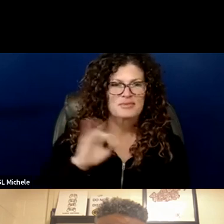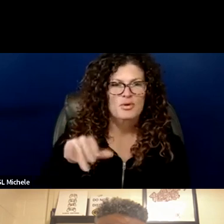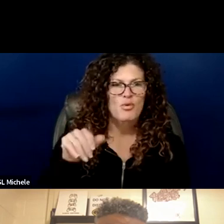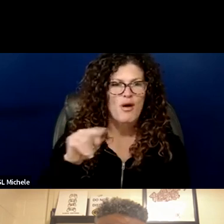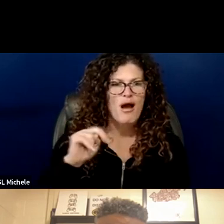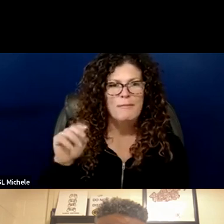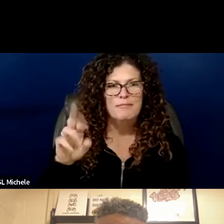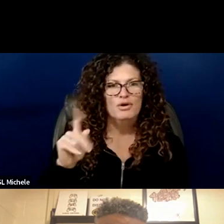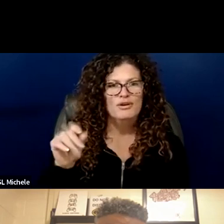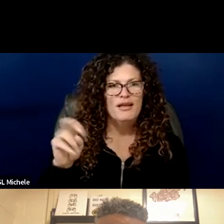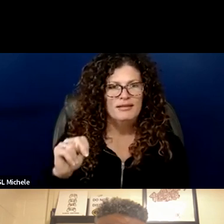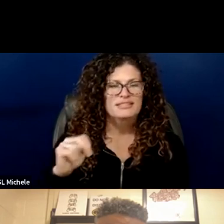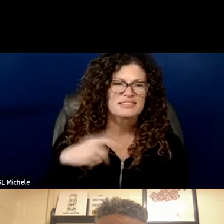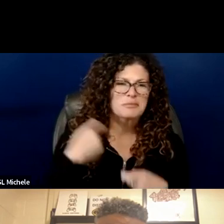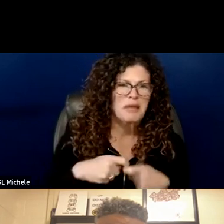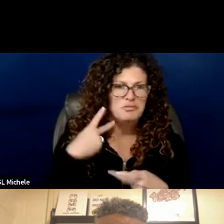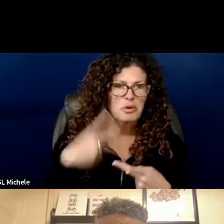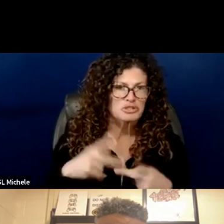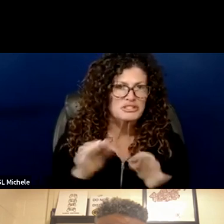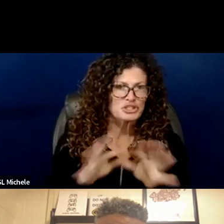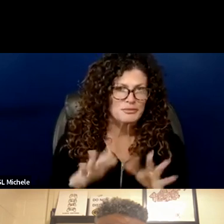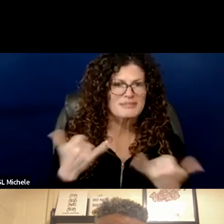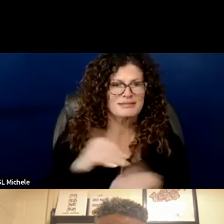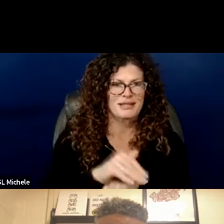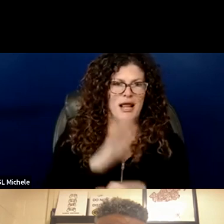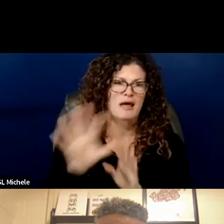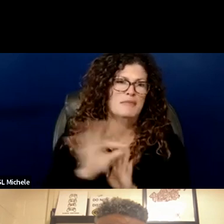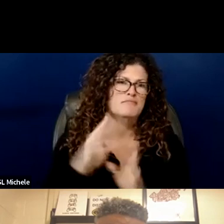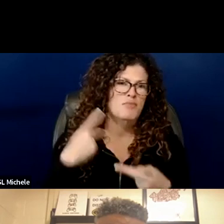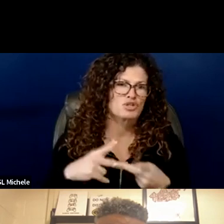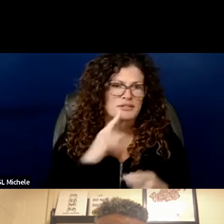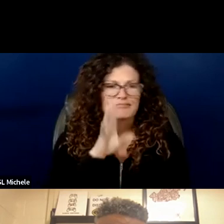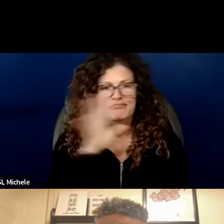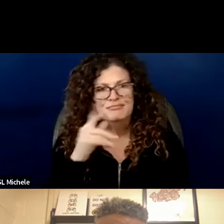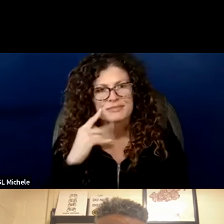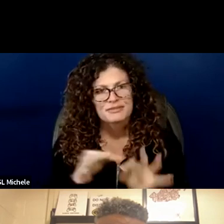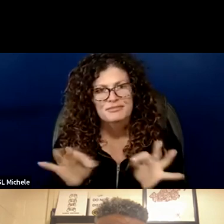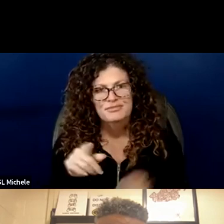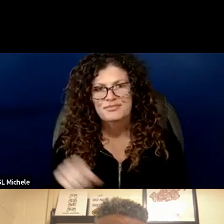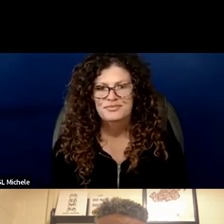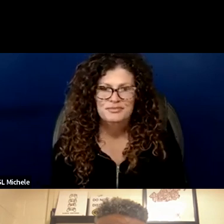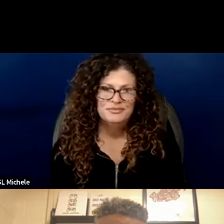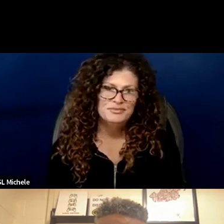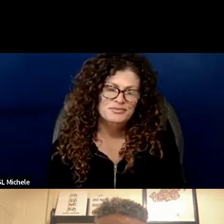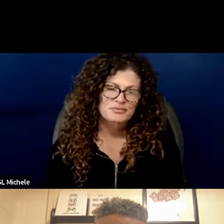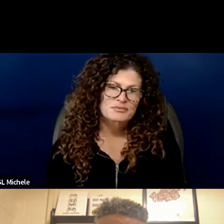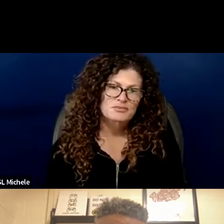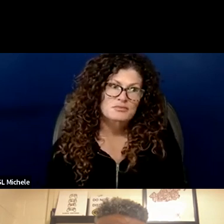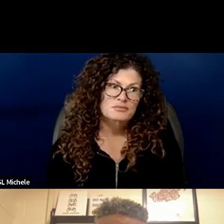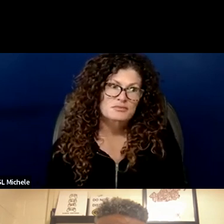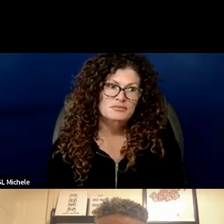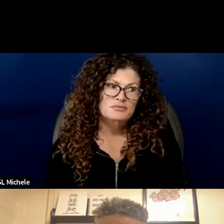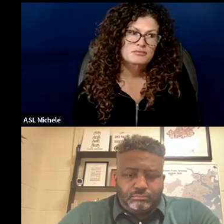spanish and portuguese interpreter i will be interpreting in portuguese tonight boa noite para todos bem-vindos para reunião de hoje para